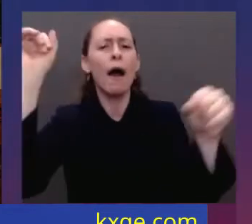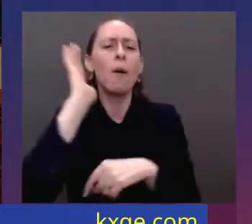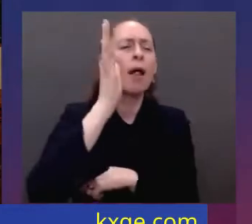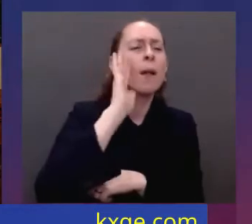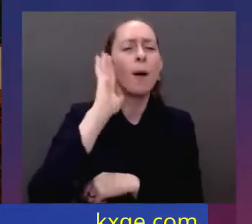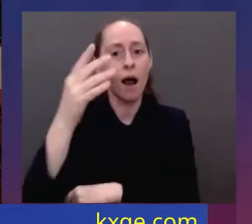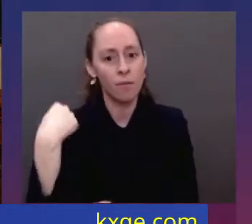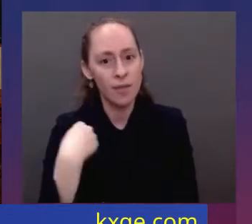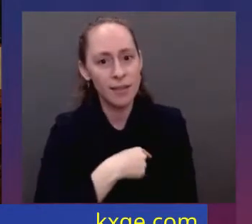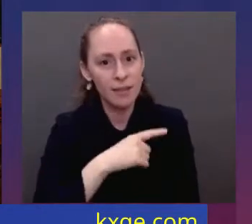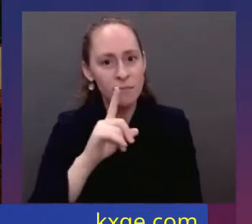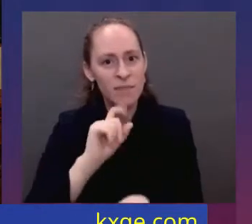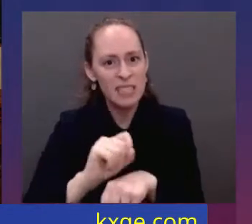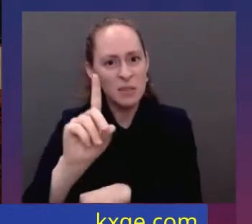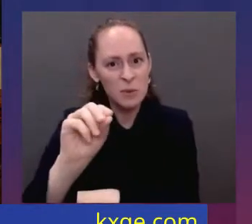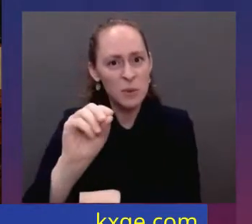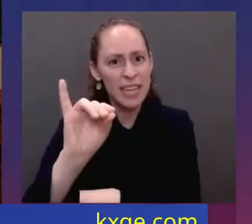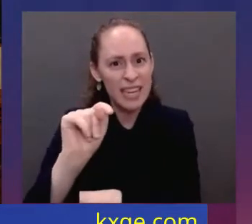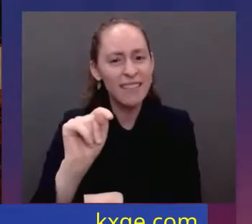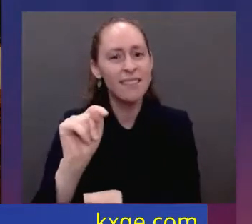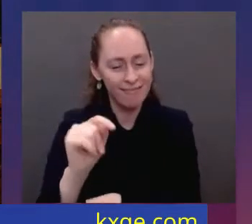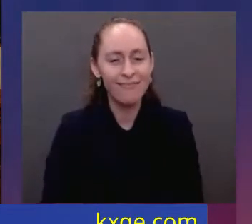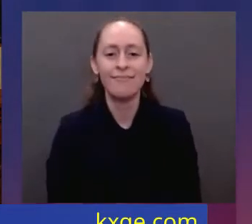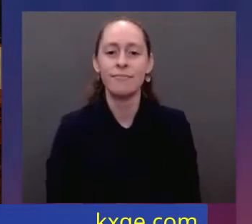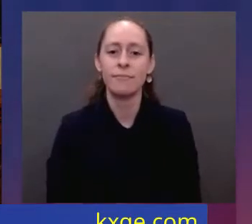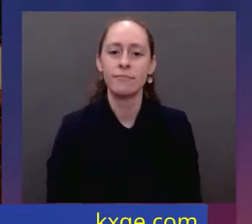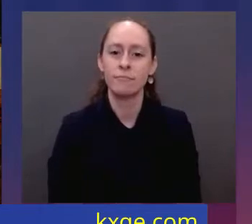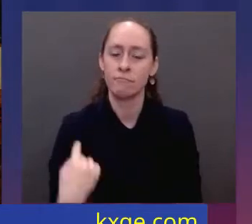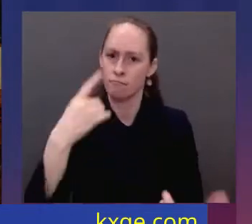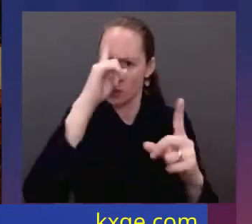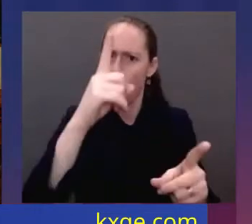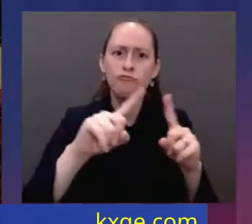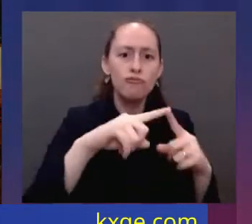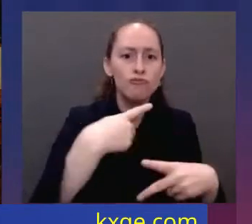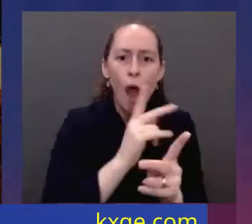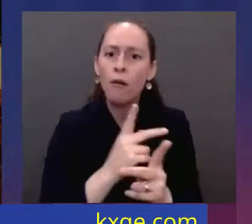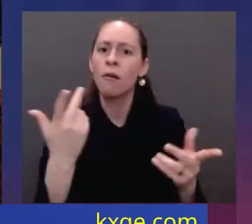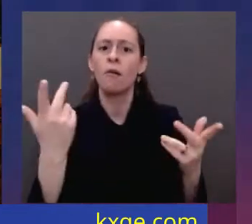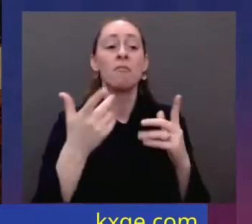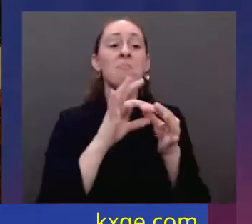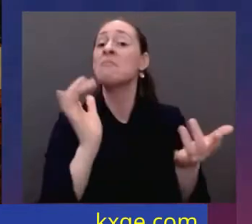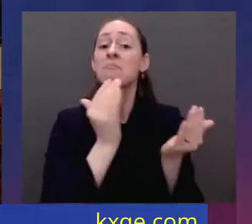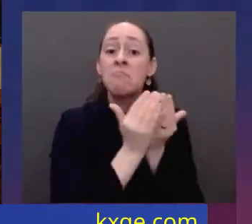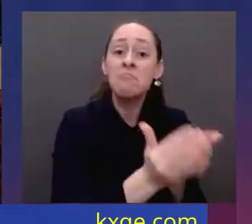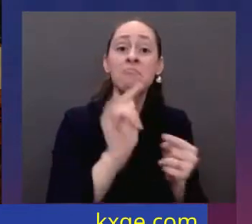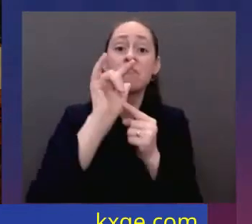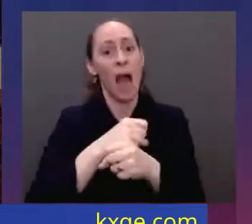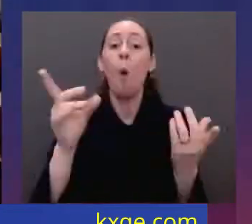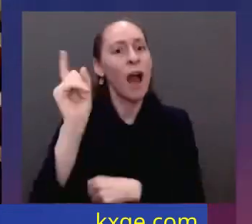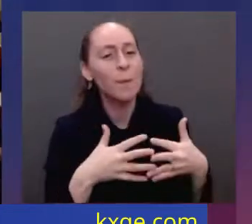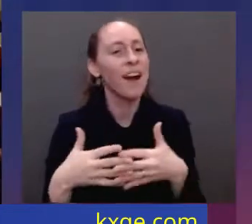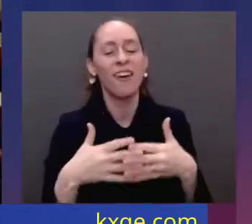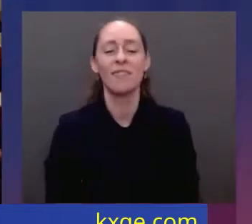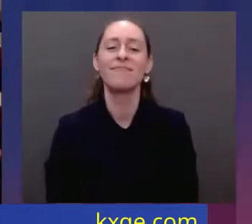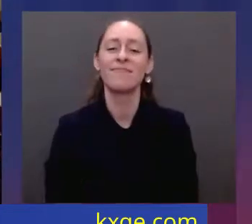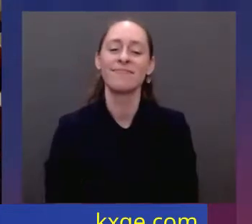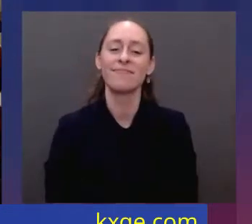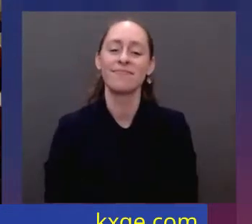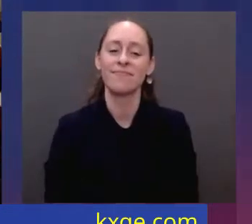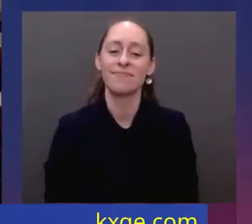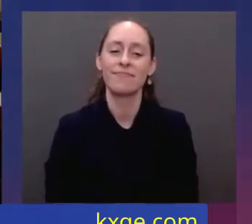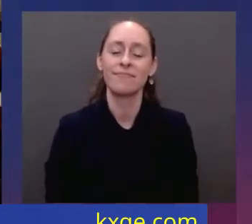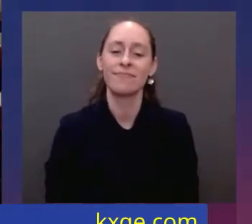everything from the deck of an aircraft carrier to the steel on highway guardrails is made in America from beginning to end. All of it. All of it. But folks,